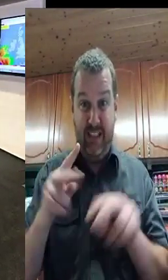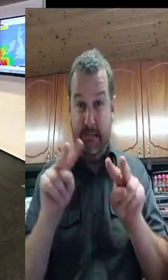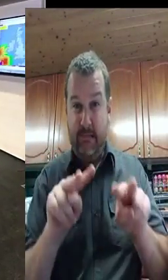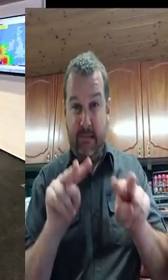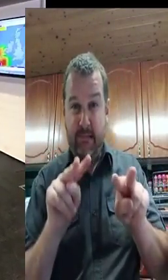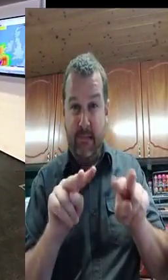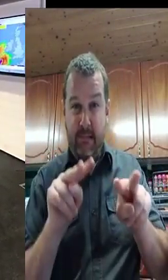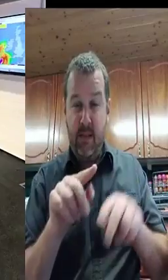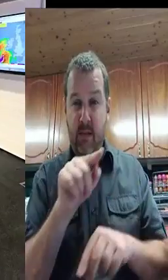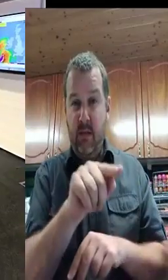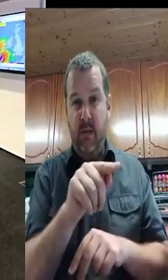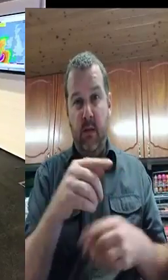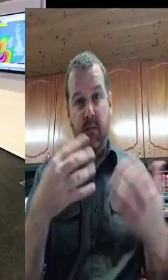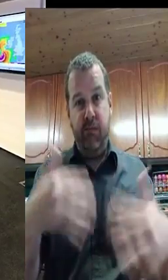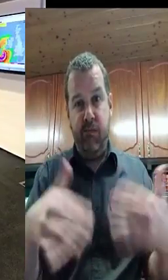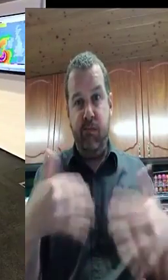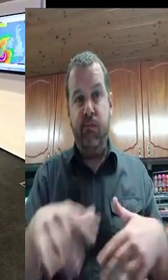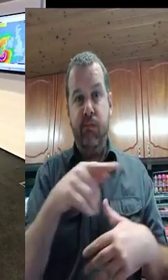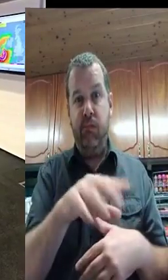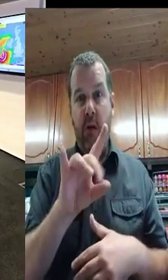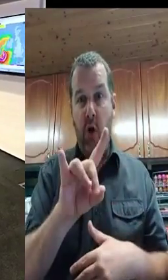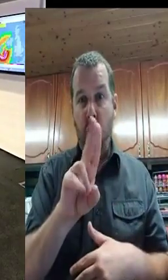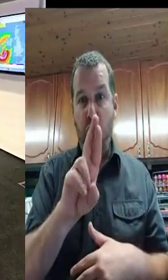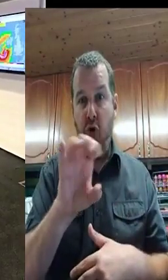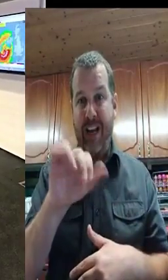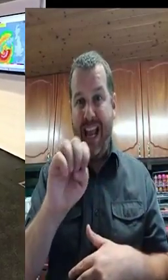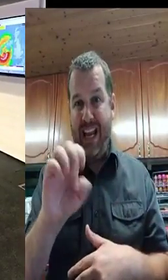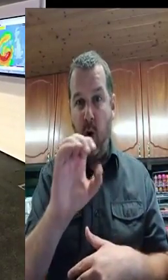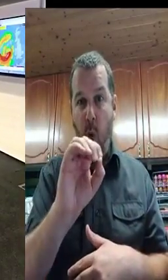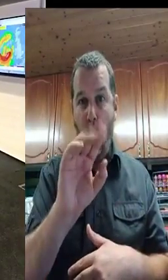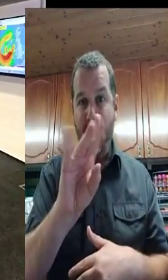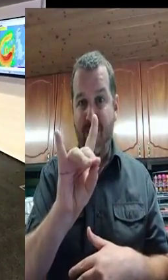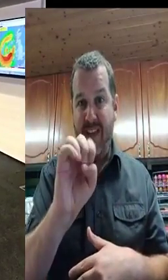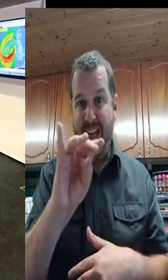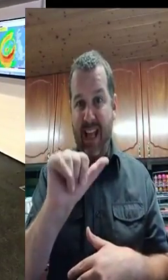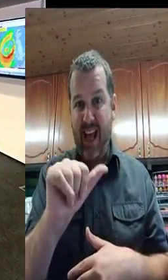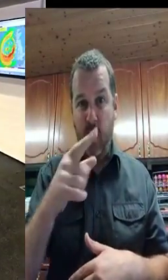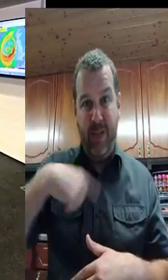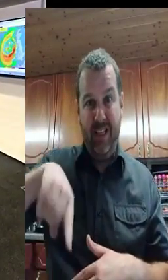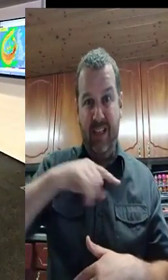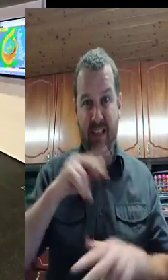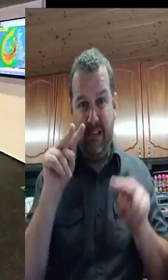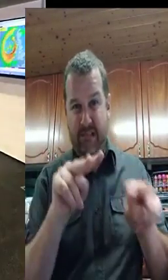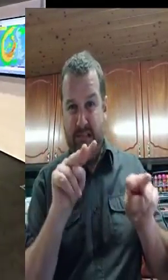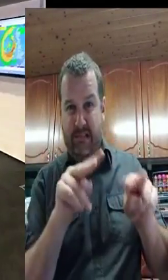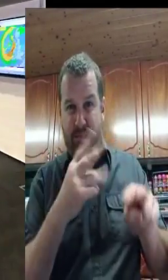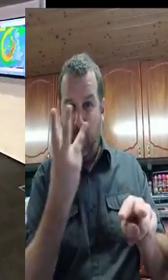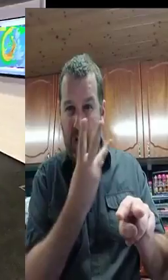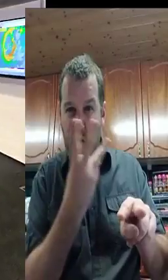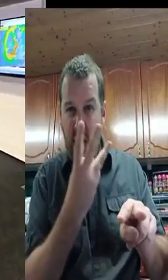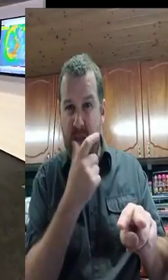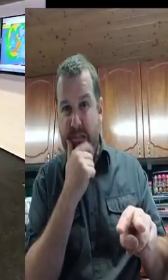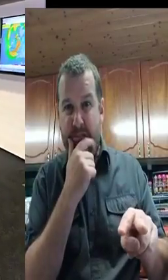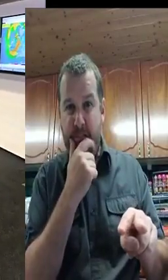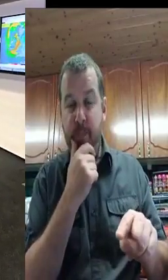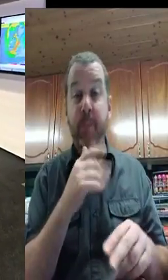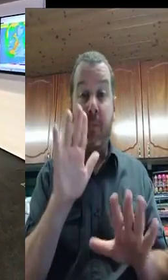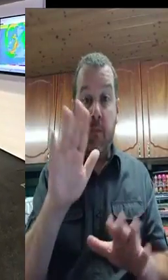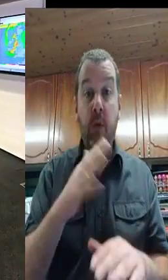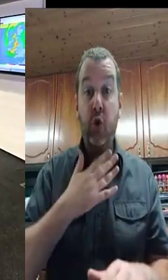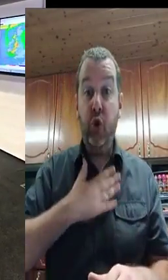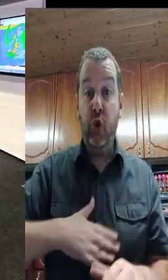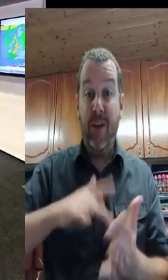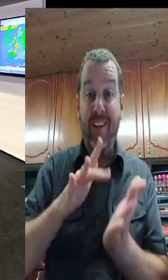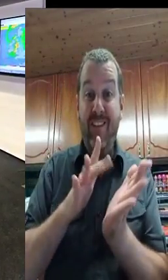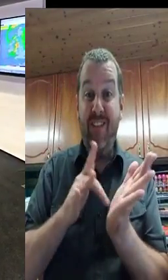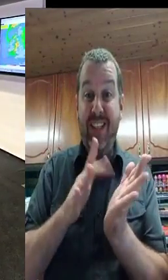pretty much passed over it. And, as I said, there's only been 15 recorded within 200 nautical